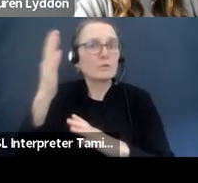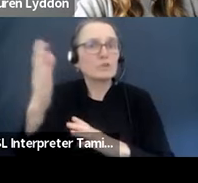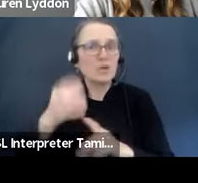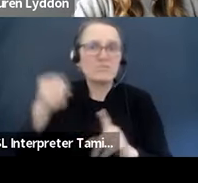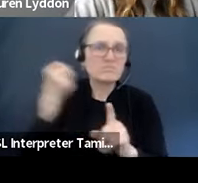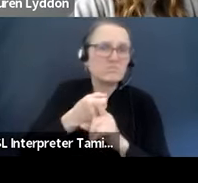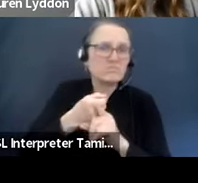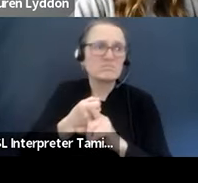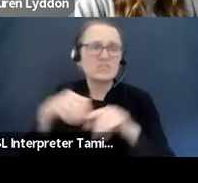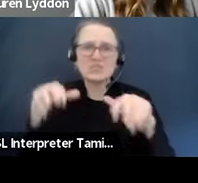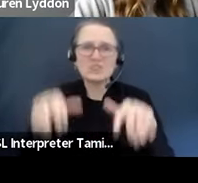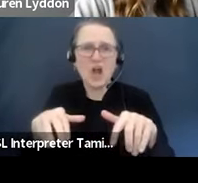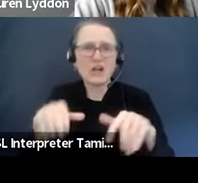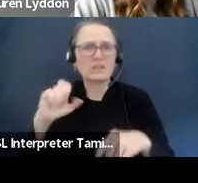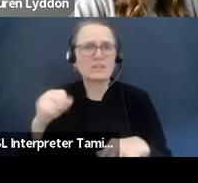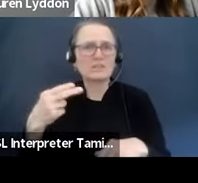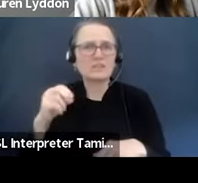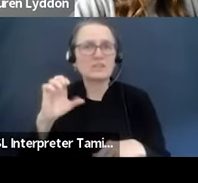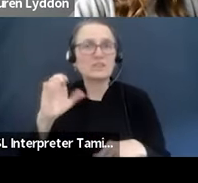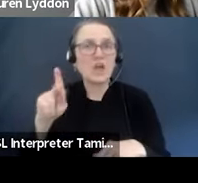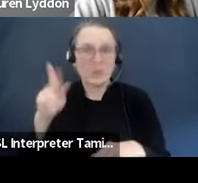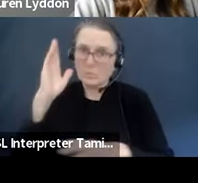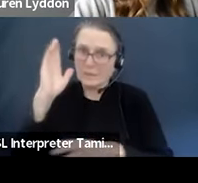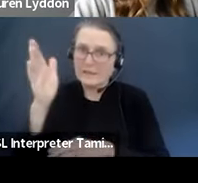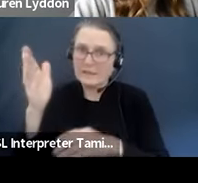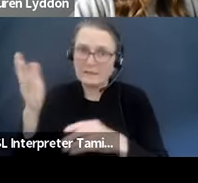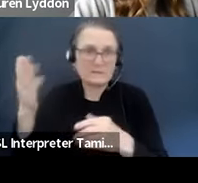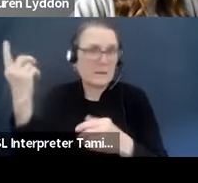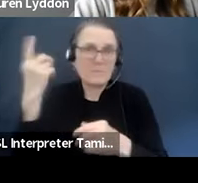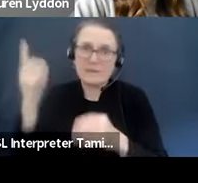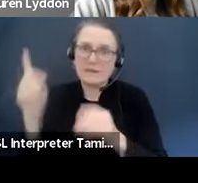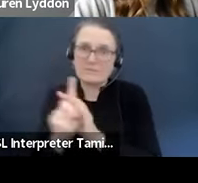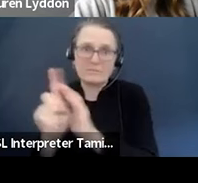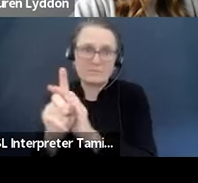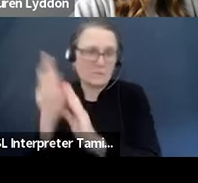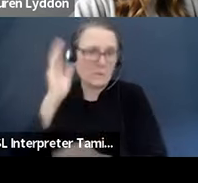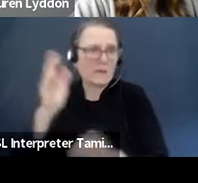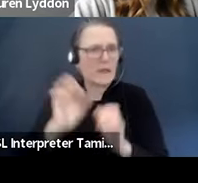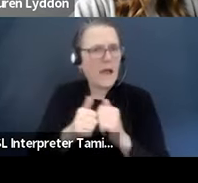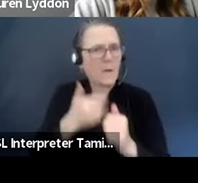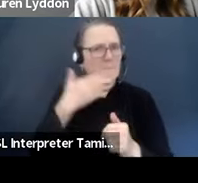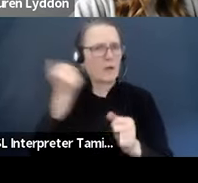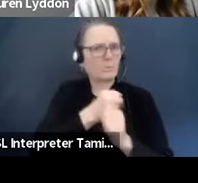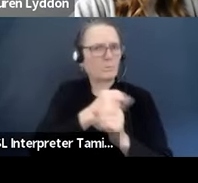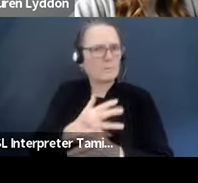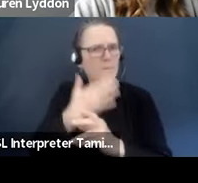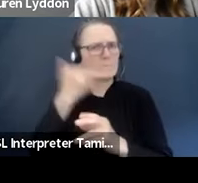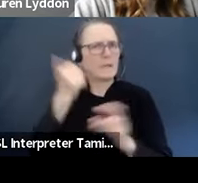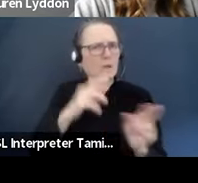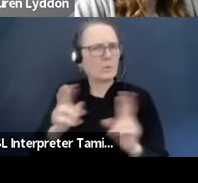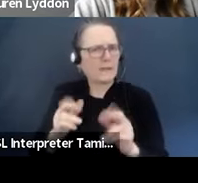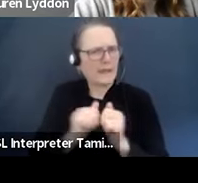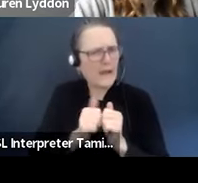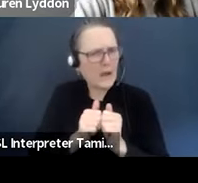will, how are we going to be more ready for it? I think we have to keep the nimble,